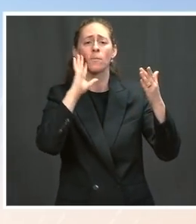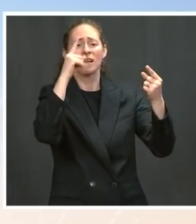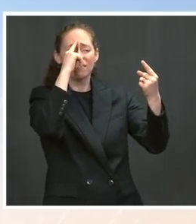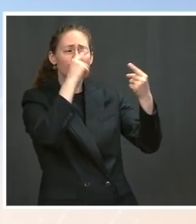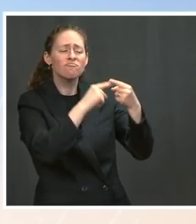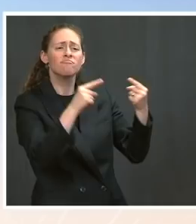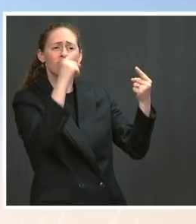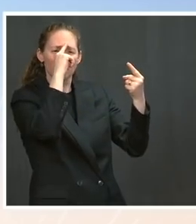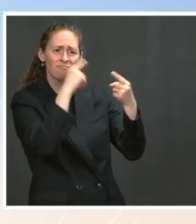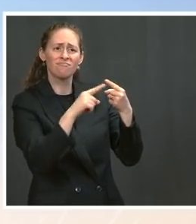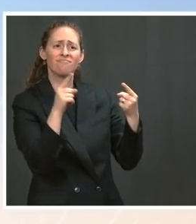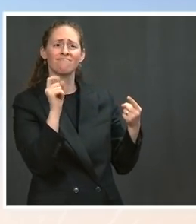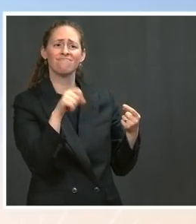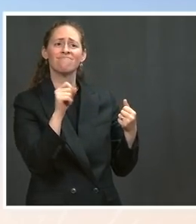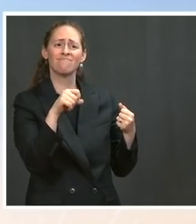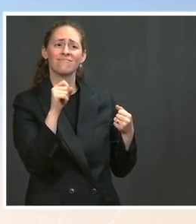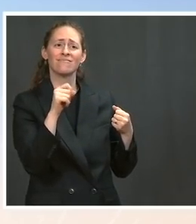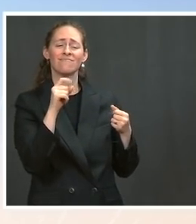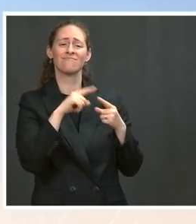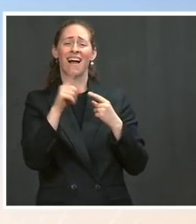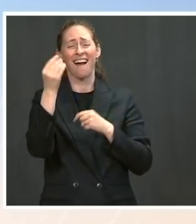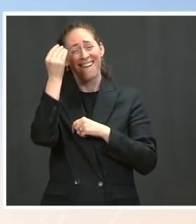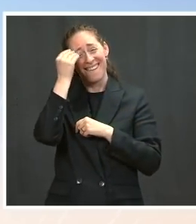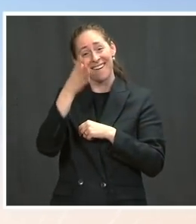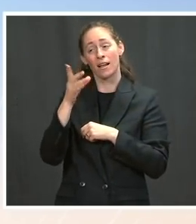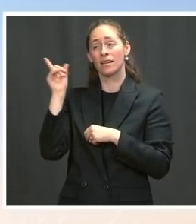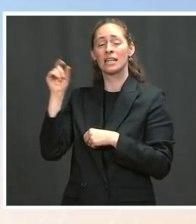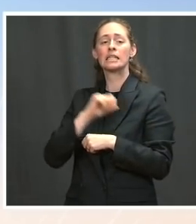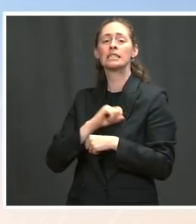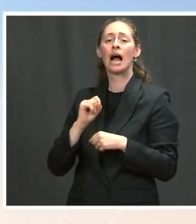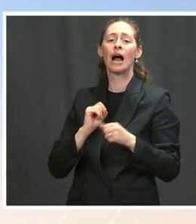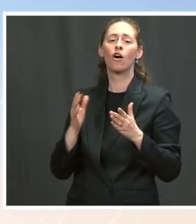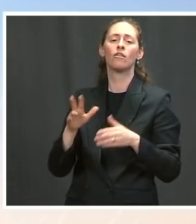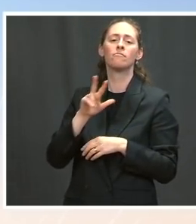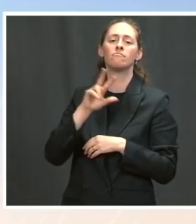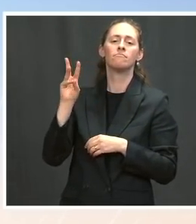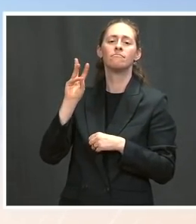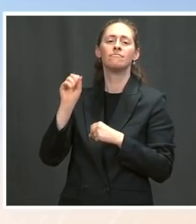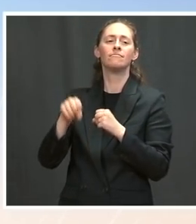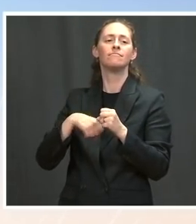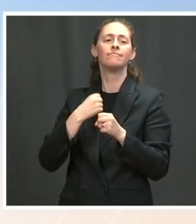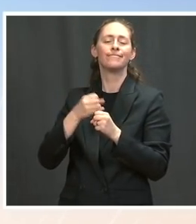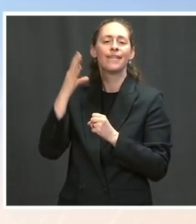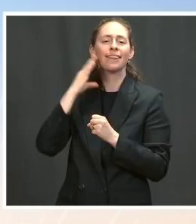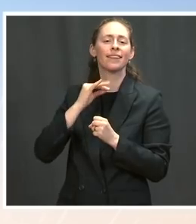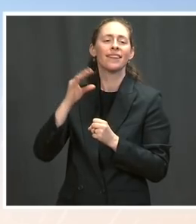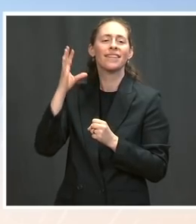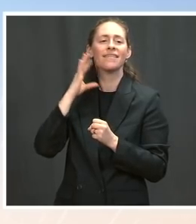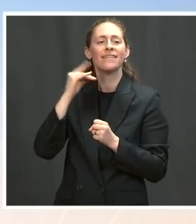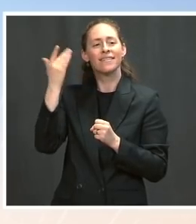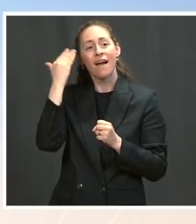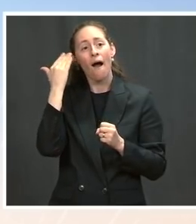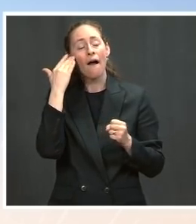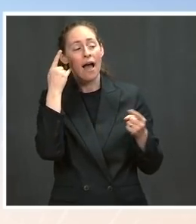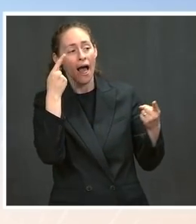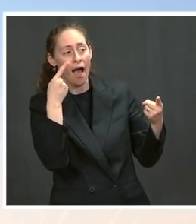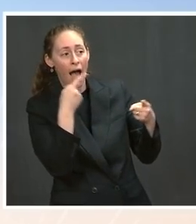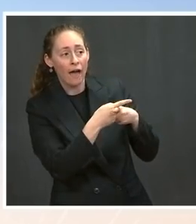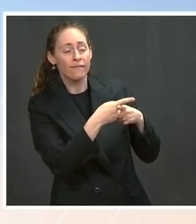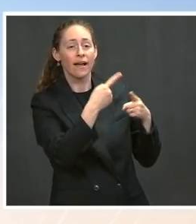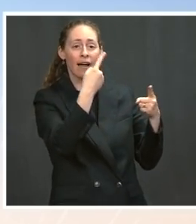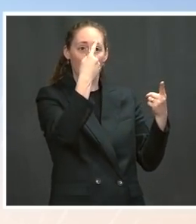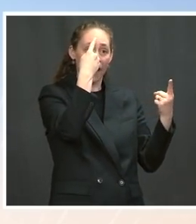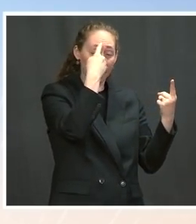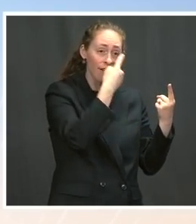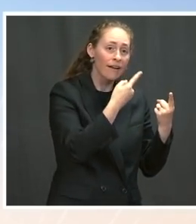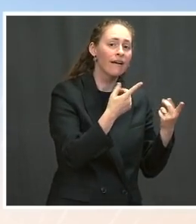for 36 years. He's certainly no stranger to that, and that he's ready to debate. He's ready to, but he's also ready to